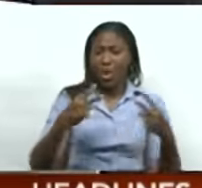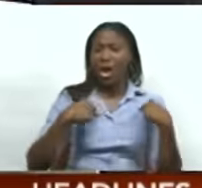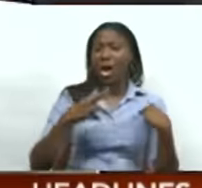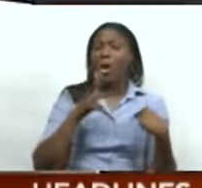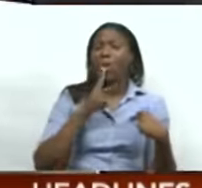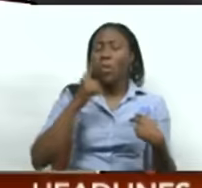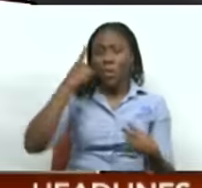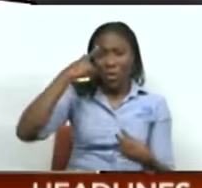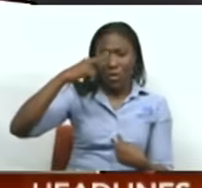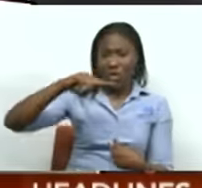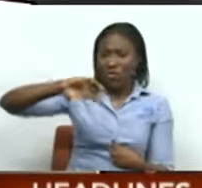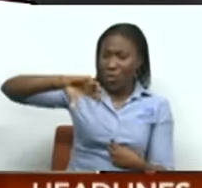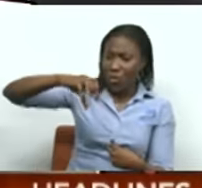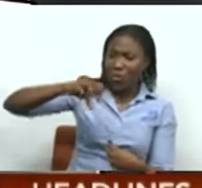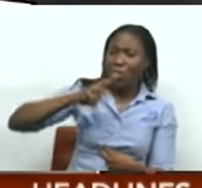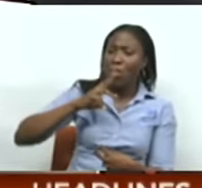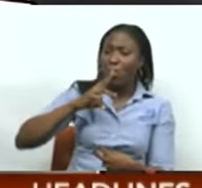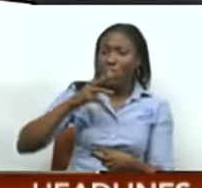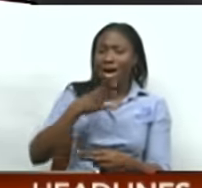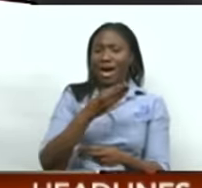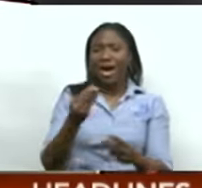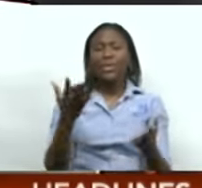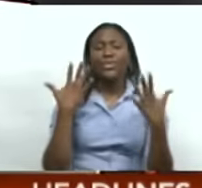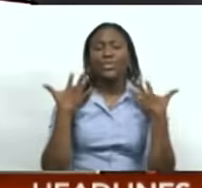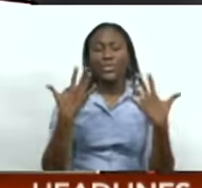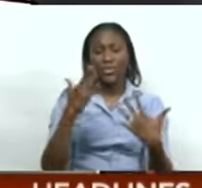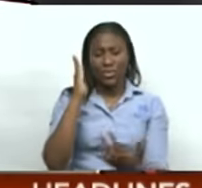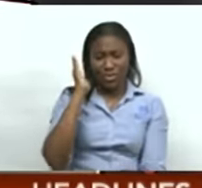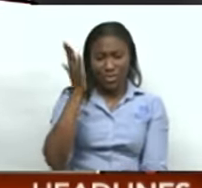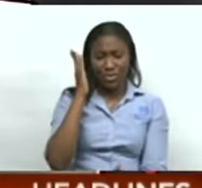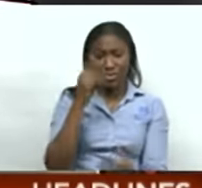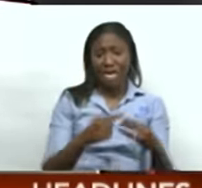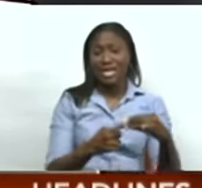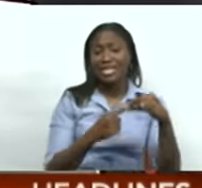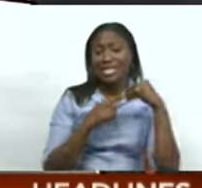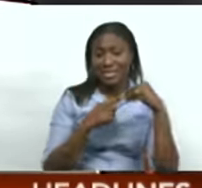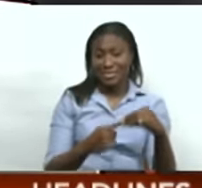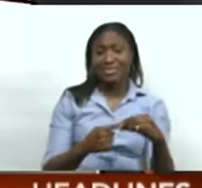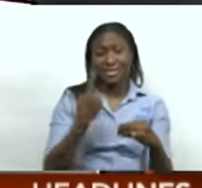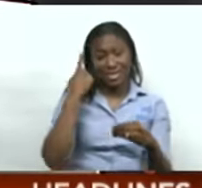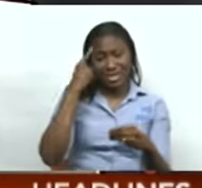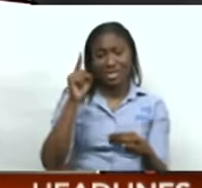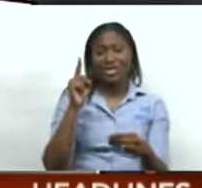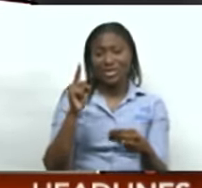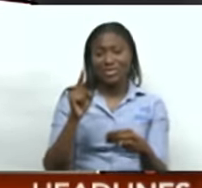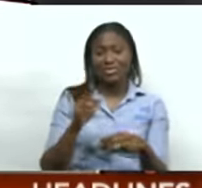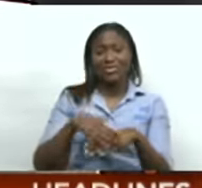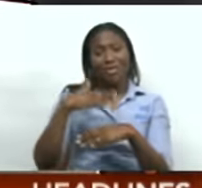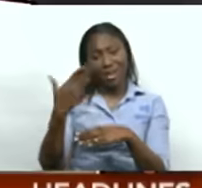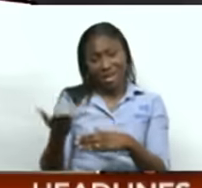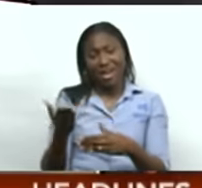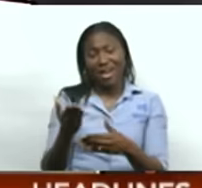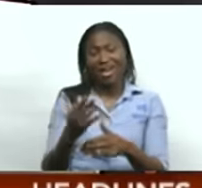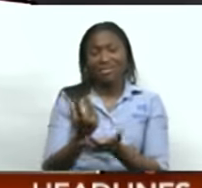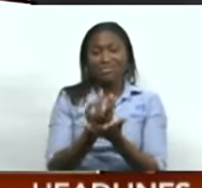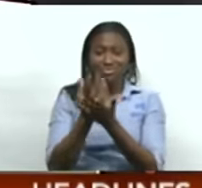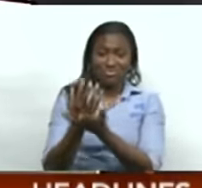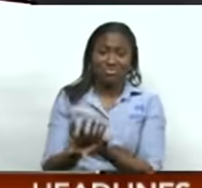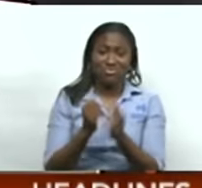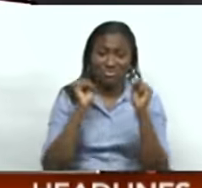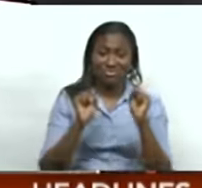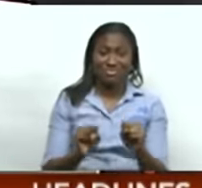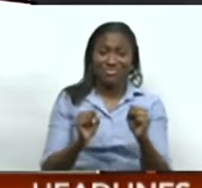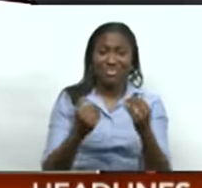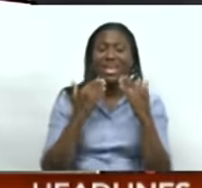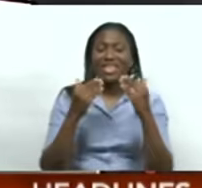in our reservoirs, as well as some cooler temperatures. Especially as we head into a dry period next year for dry season. that's right. All right,